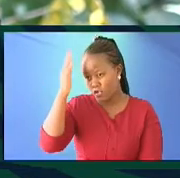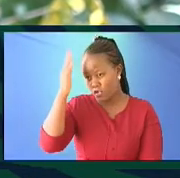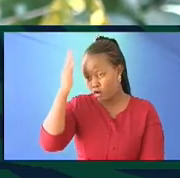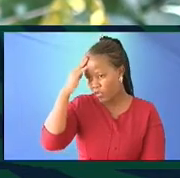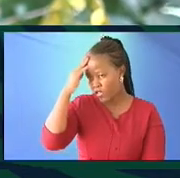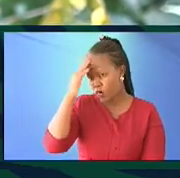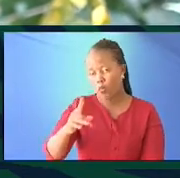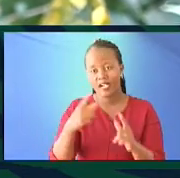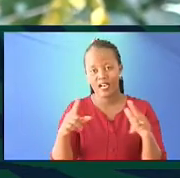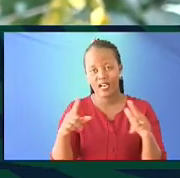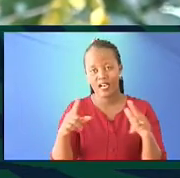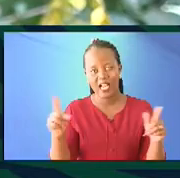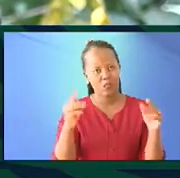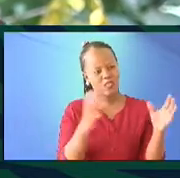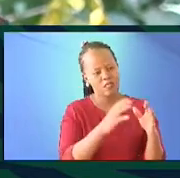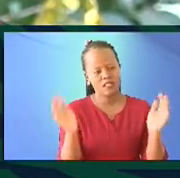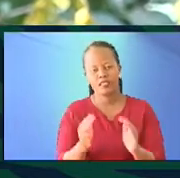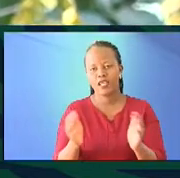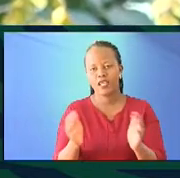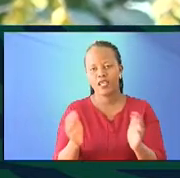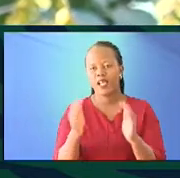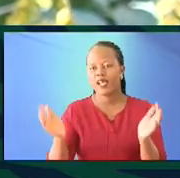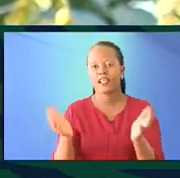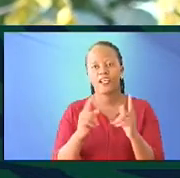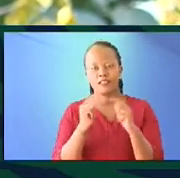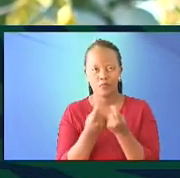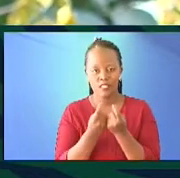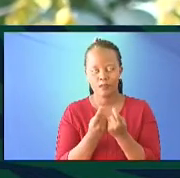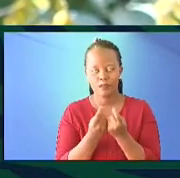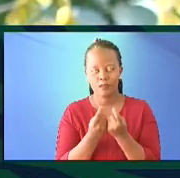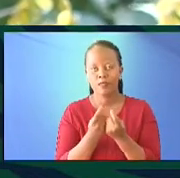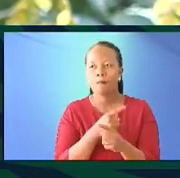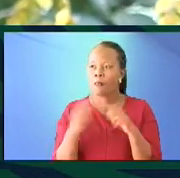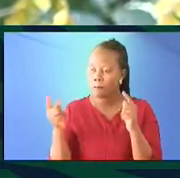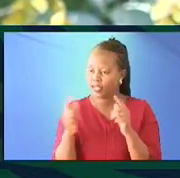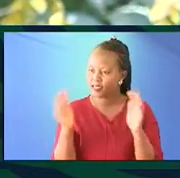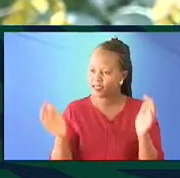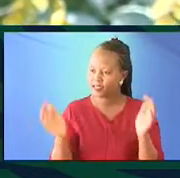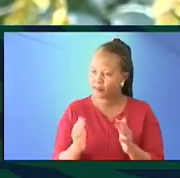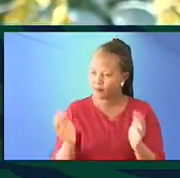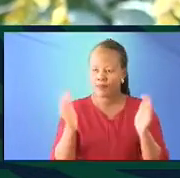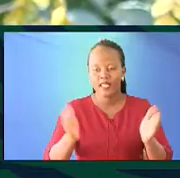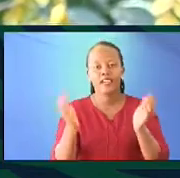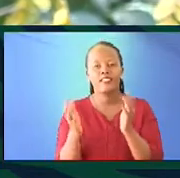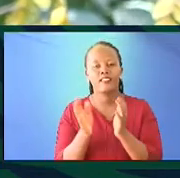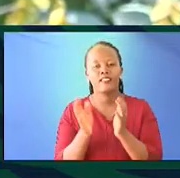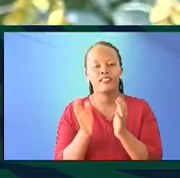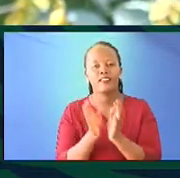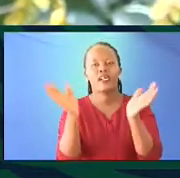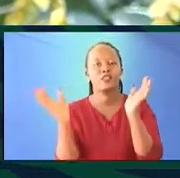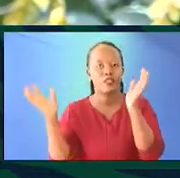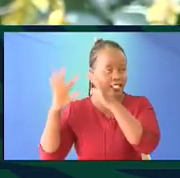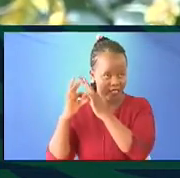one's language group would encourage tribalism. Rather, it would encourage cultural diversity,